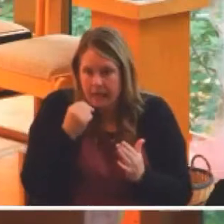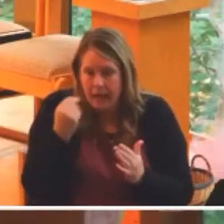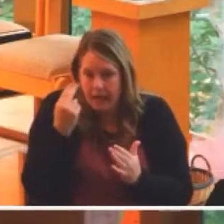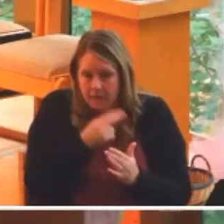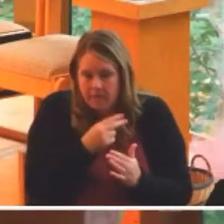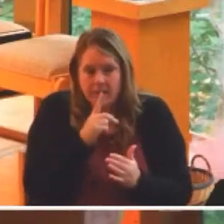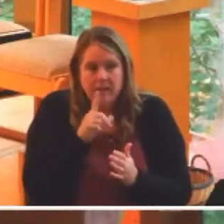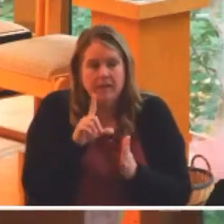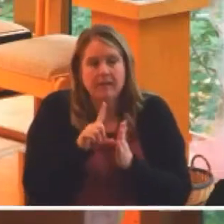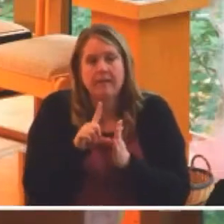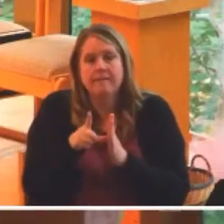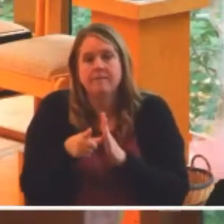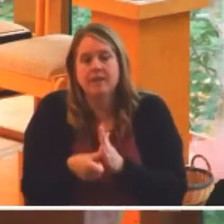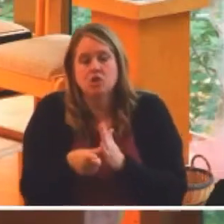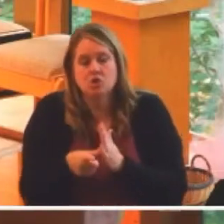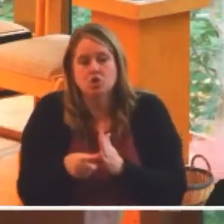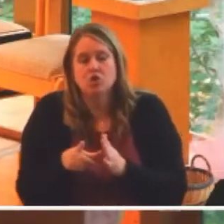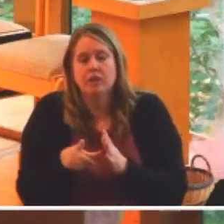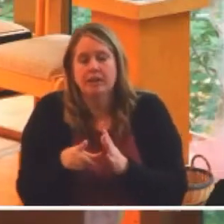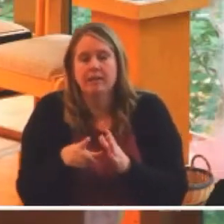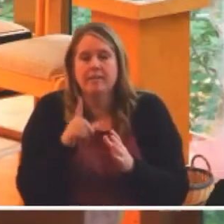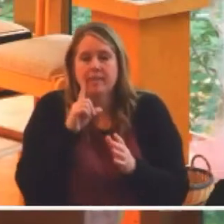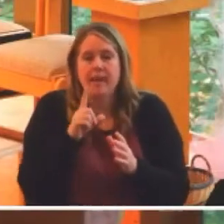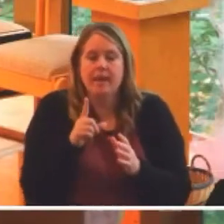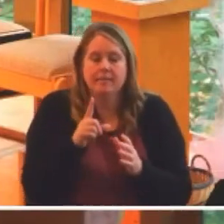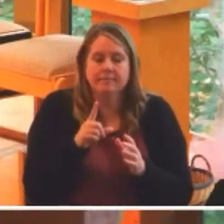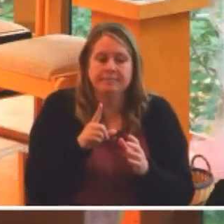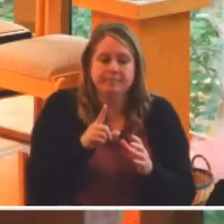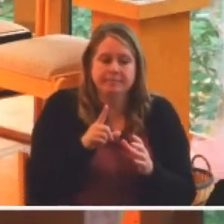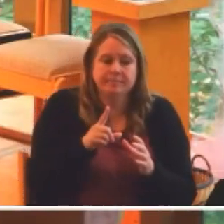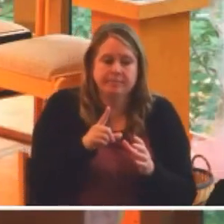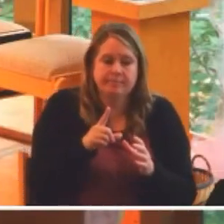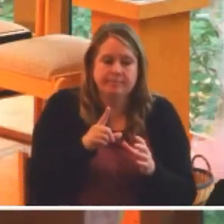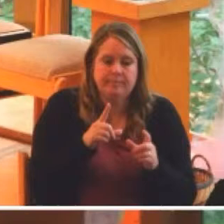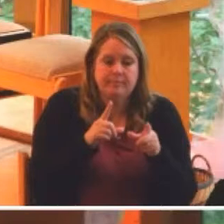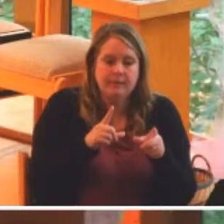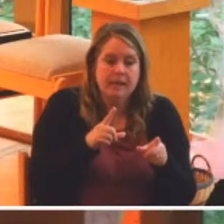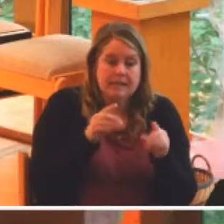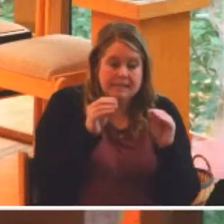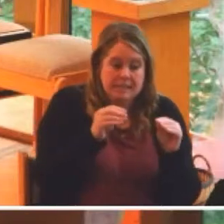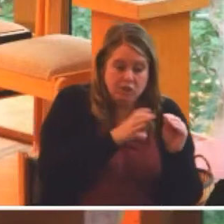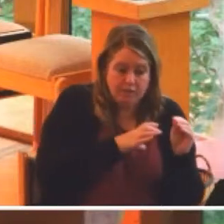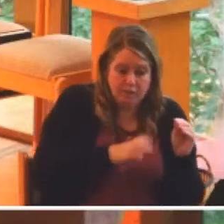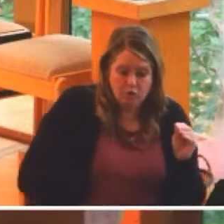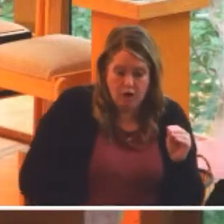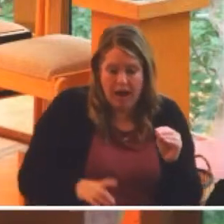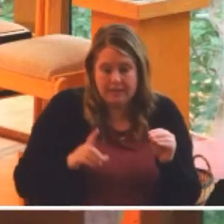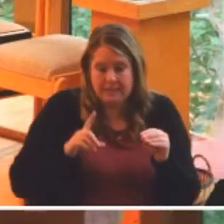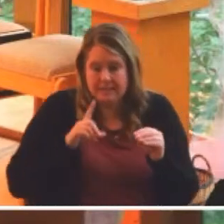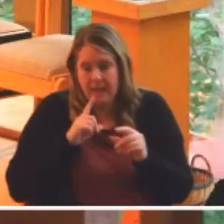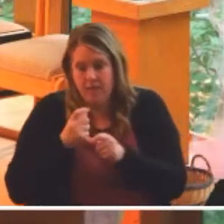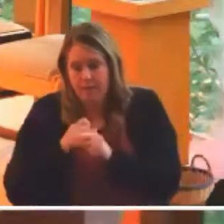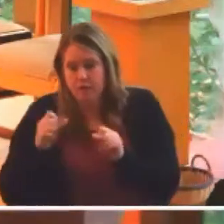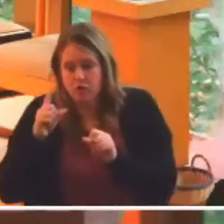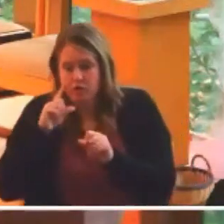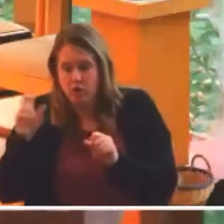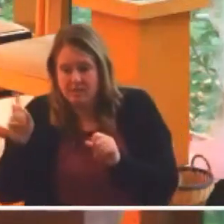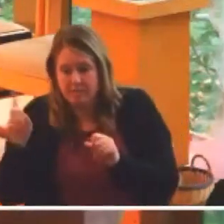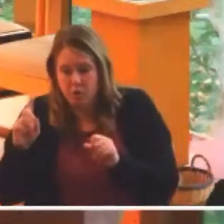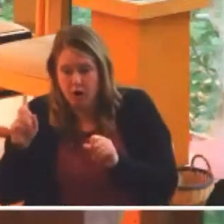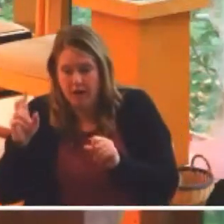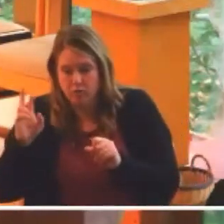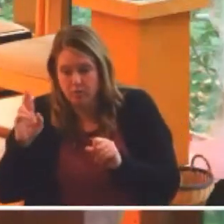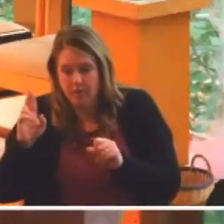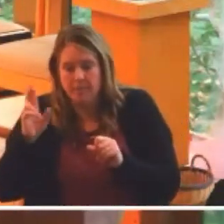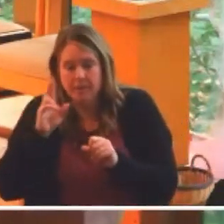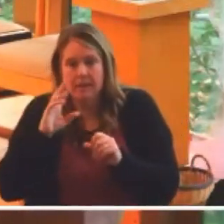at a point where they marry together the teachings of Christ and the virtue of a democratic republic. And while almost all forms of government